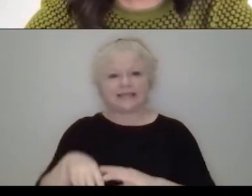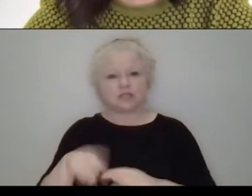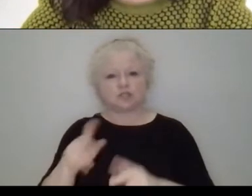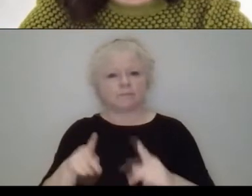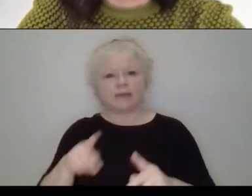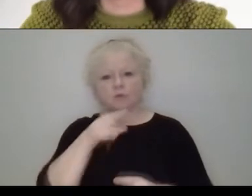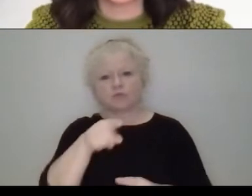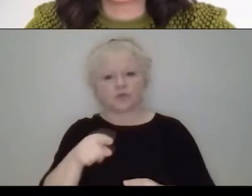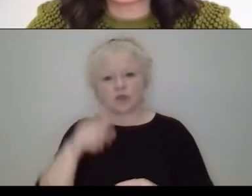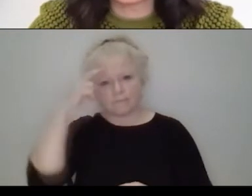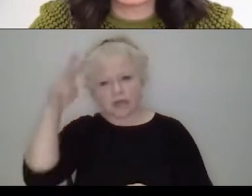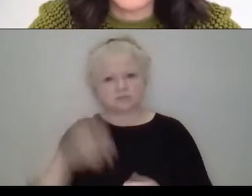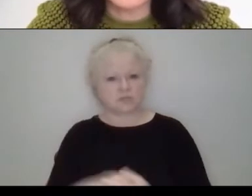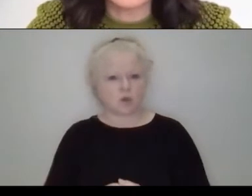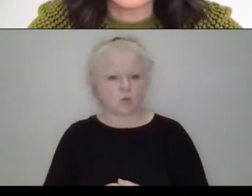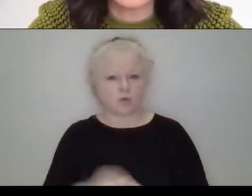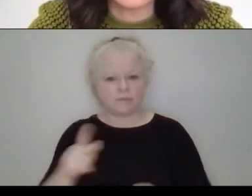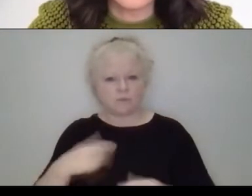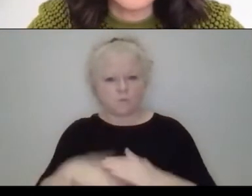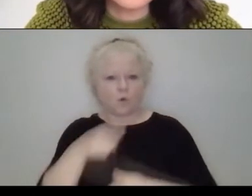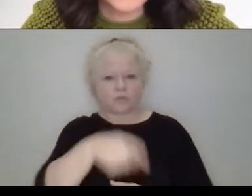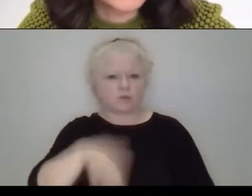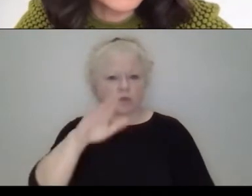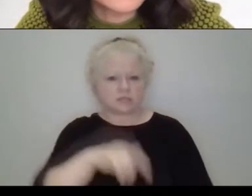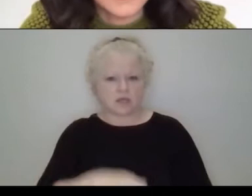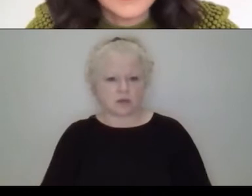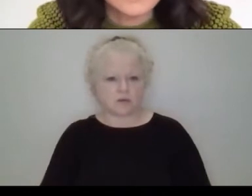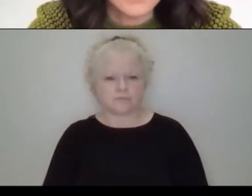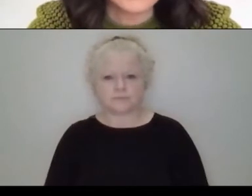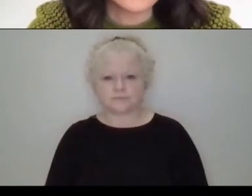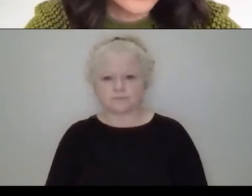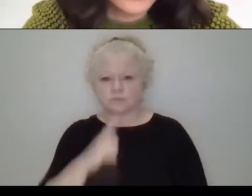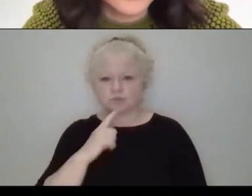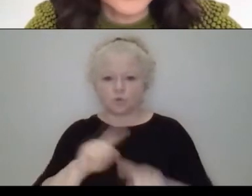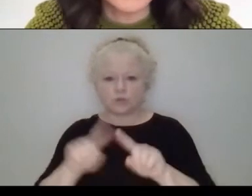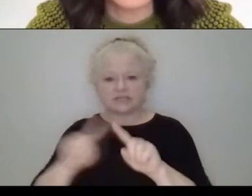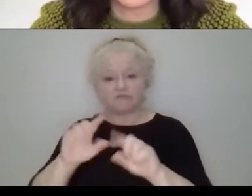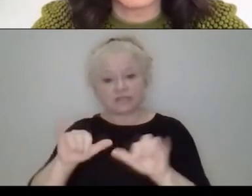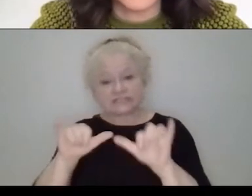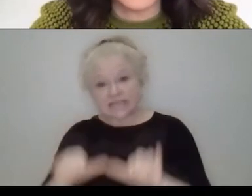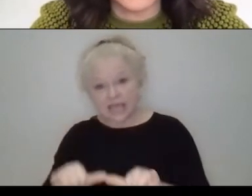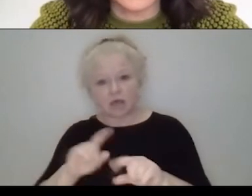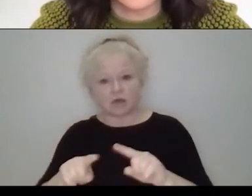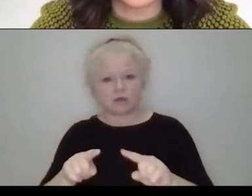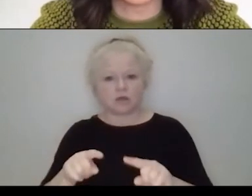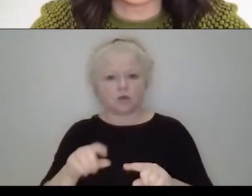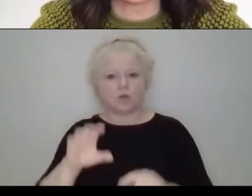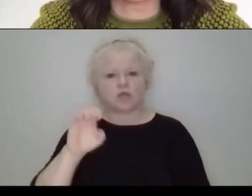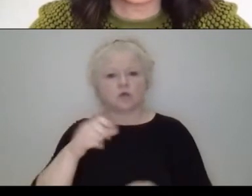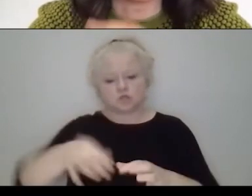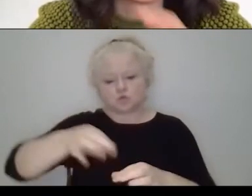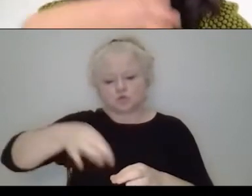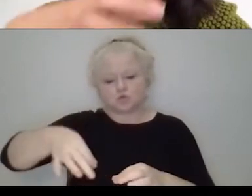Mexico. So we were exploring, uh, how things changed by scale and color by using embroidery. And